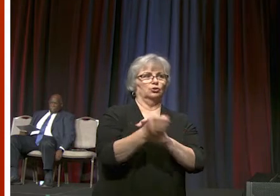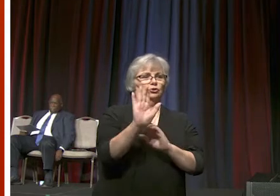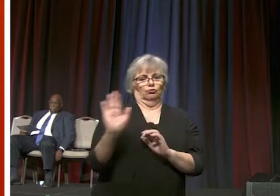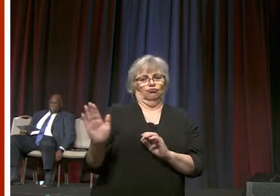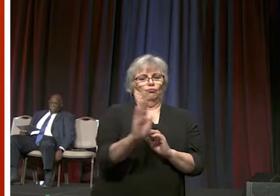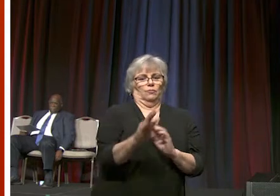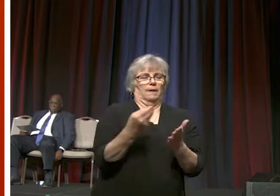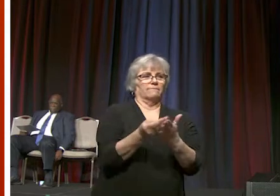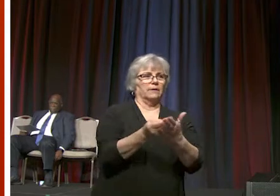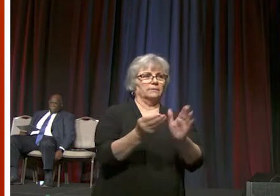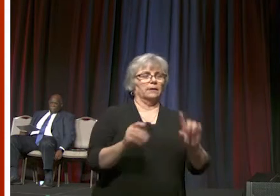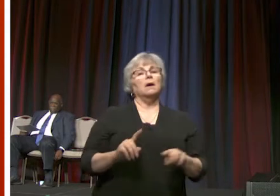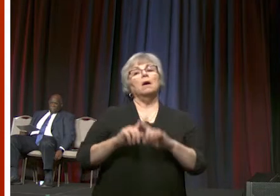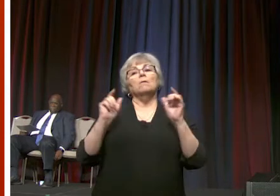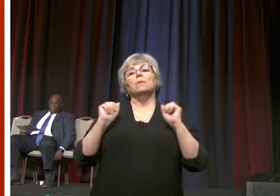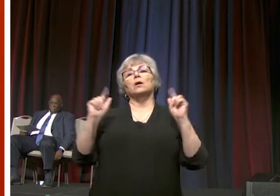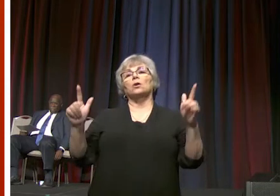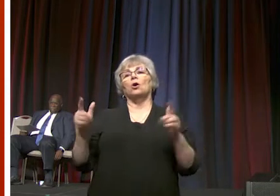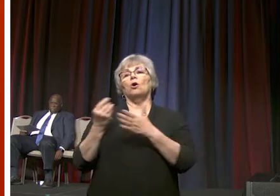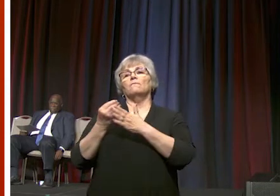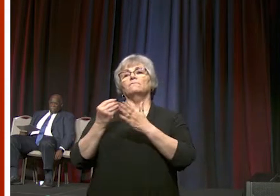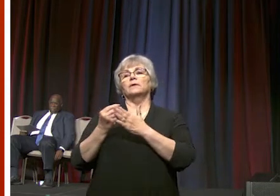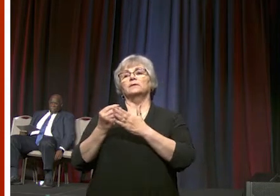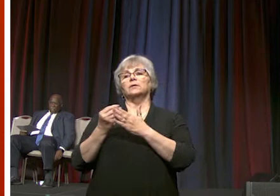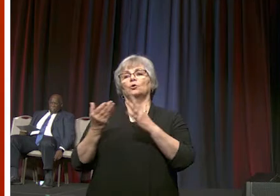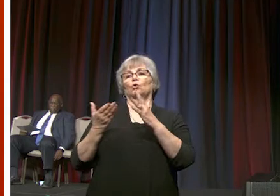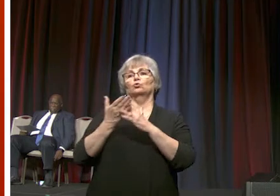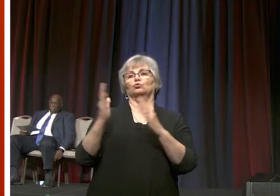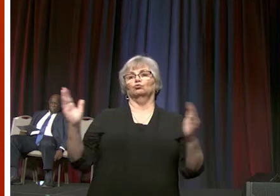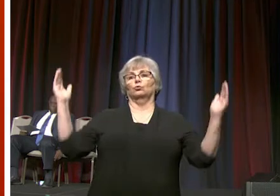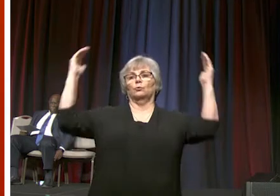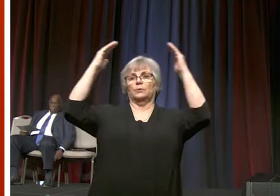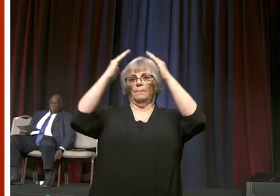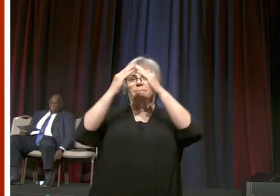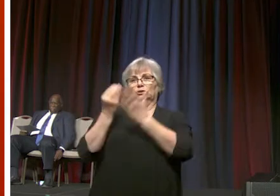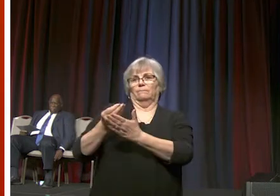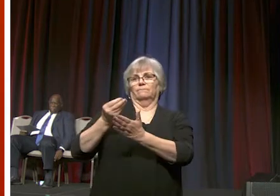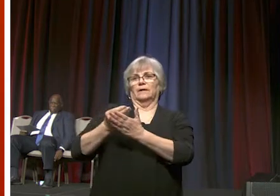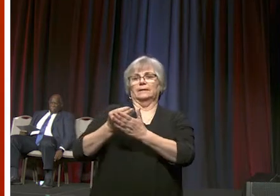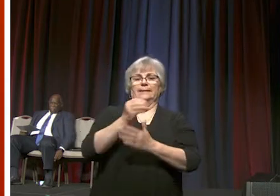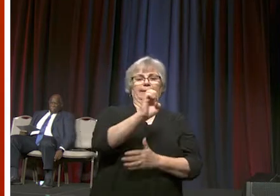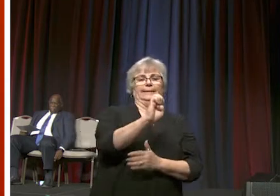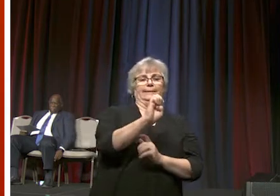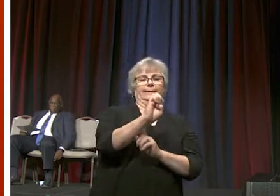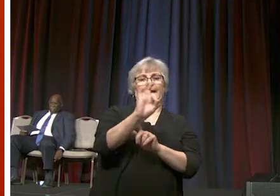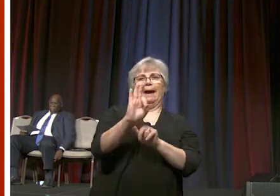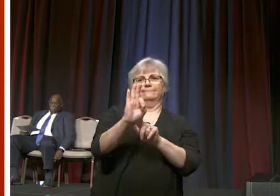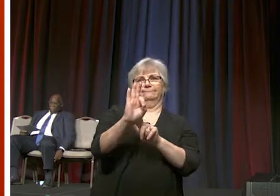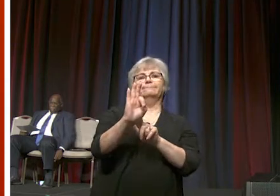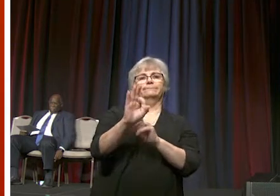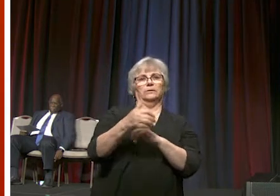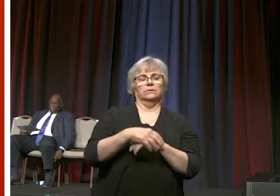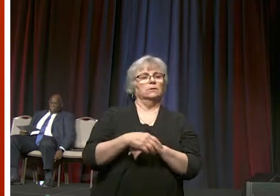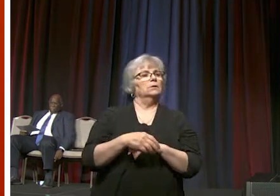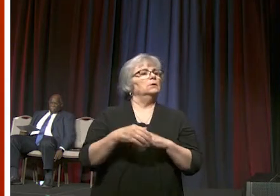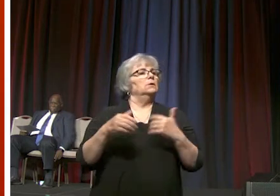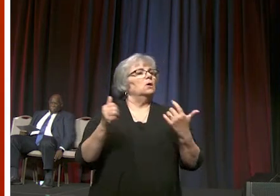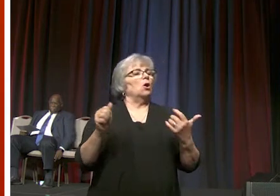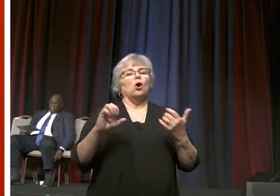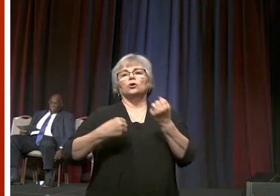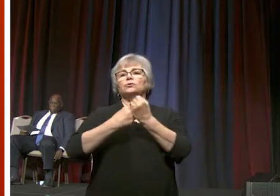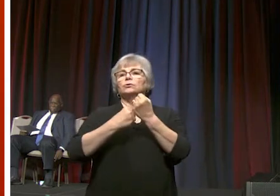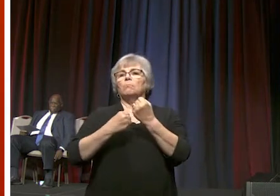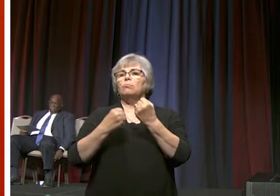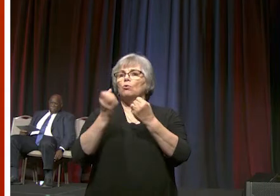but all funding flows through the episcopal fund commonly referred to as the ef all support systems